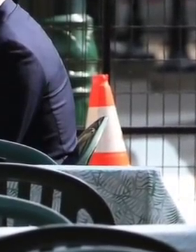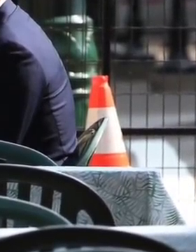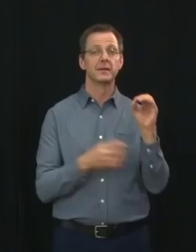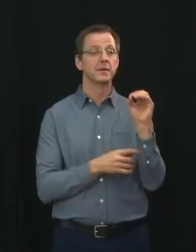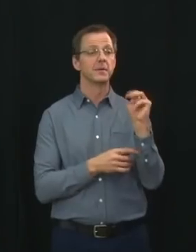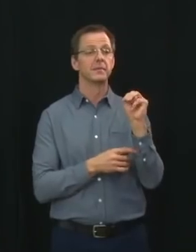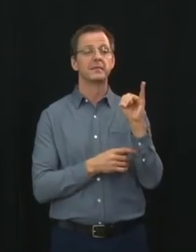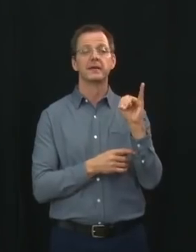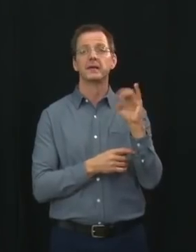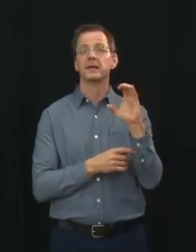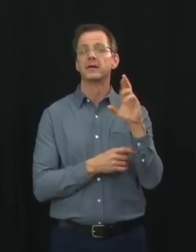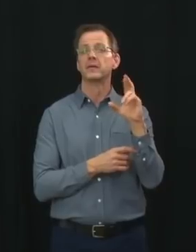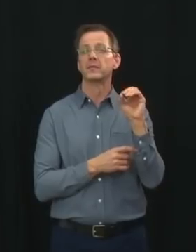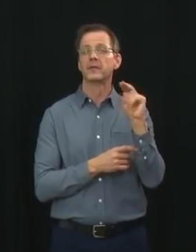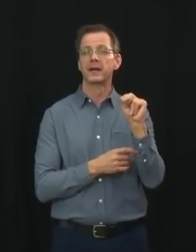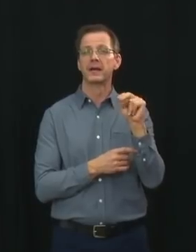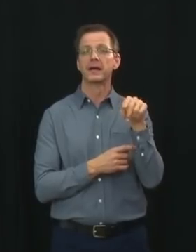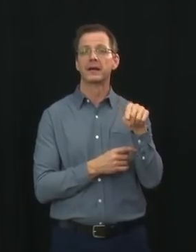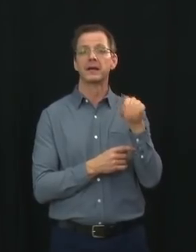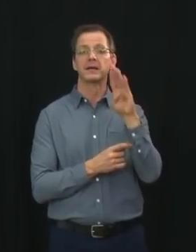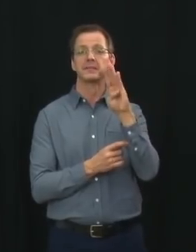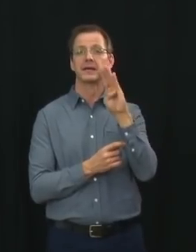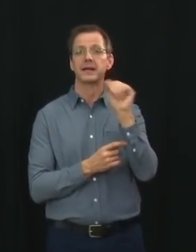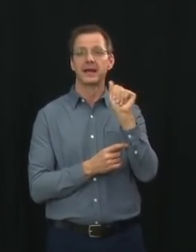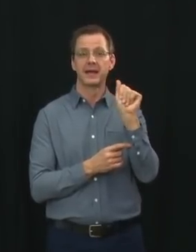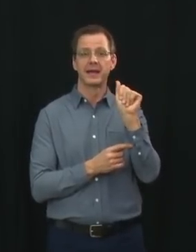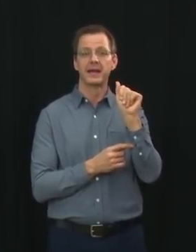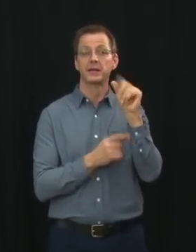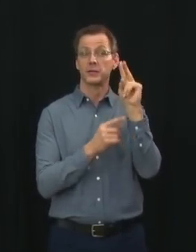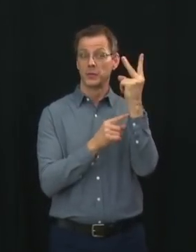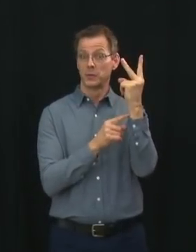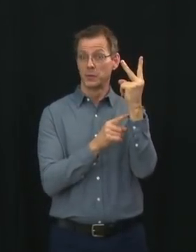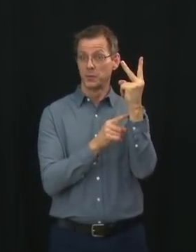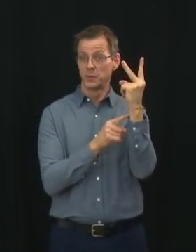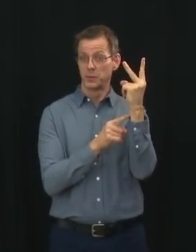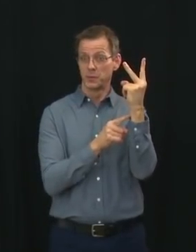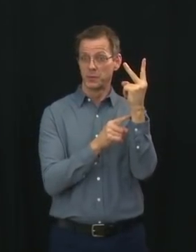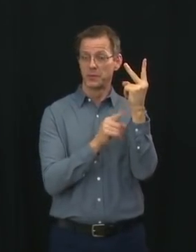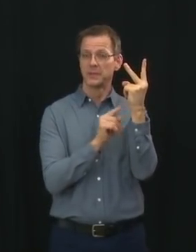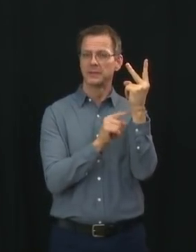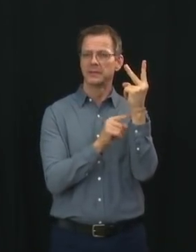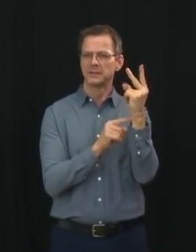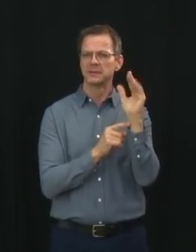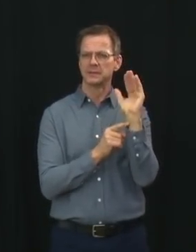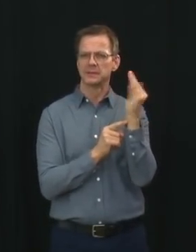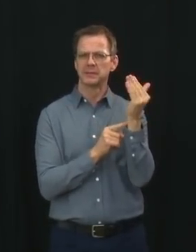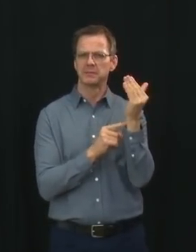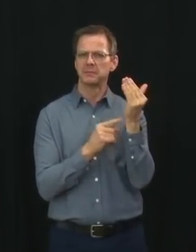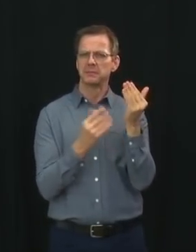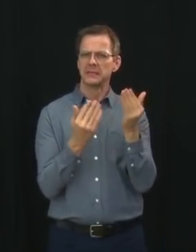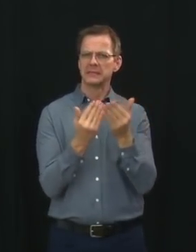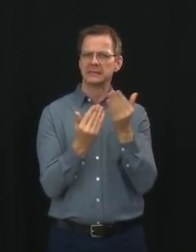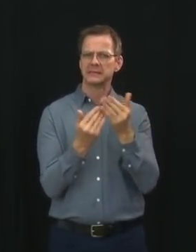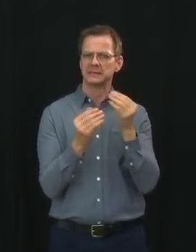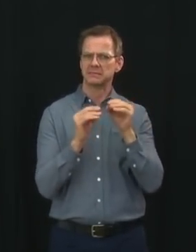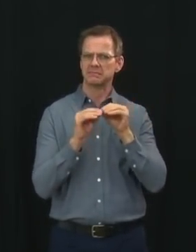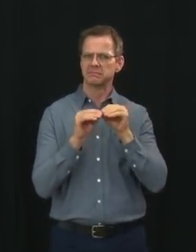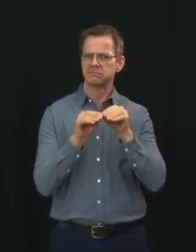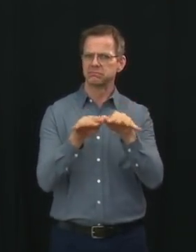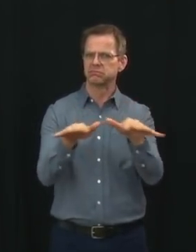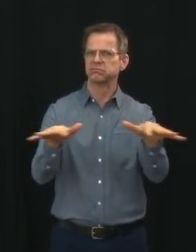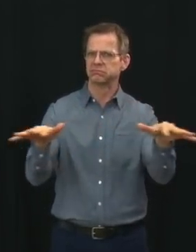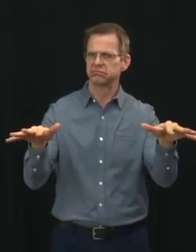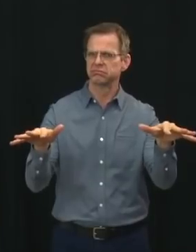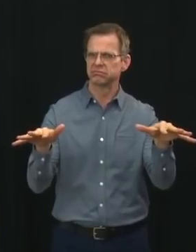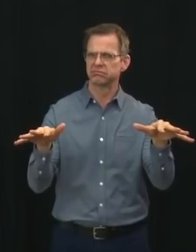strain in Alberta and is shown to be more transmissible than BA1. Our lab has found that around 70% of all